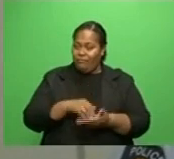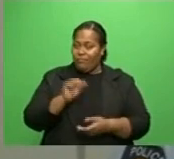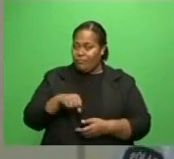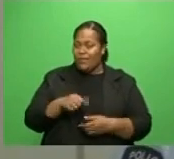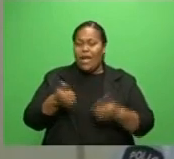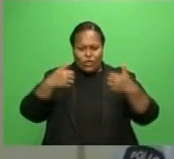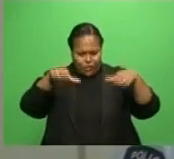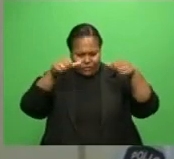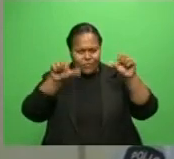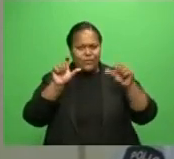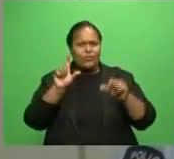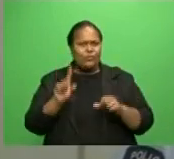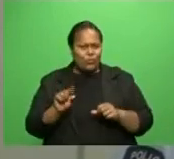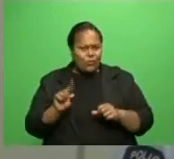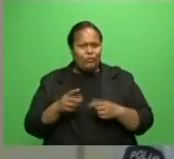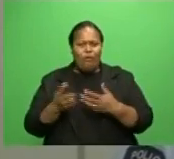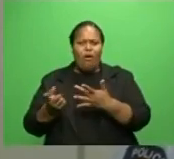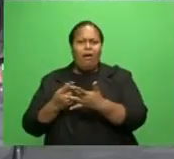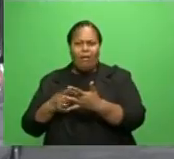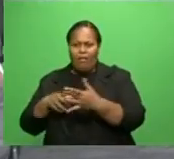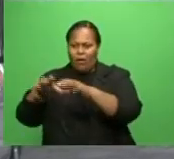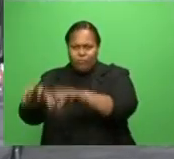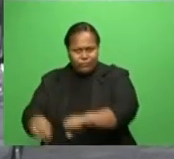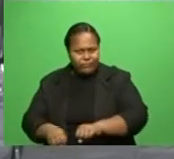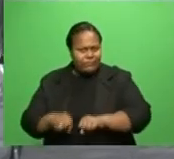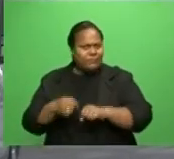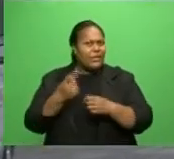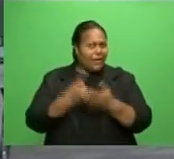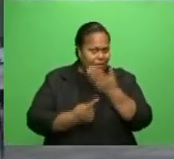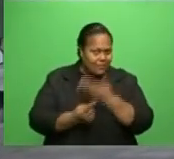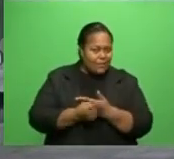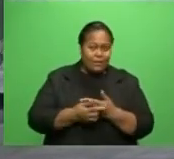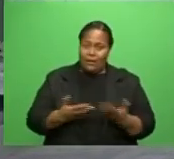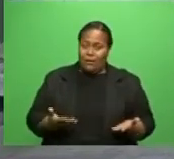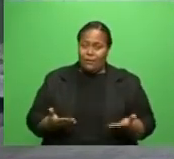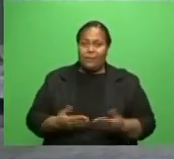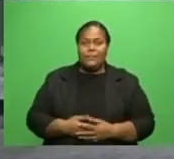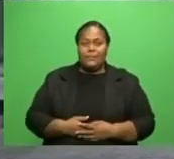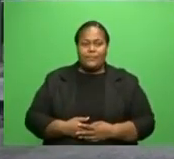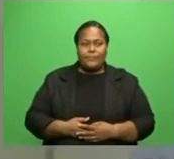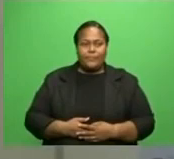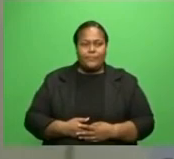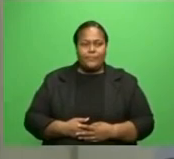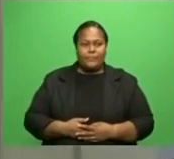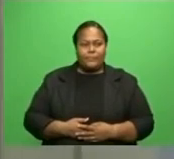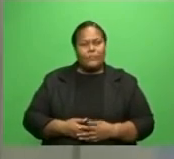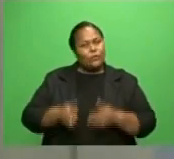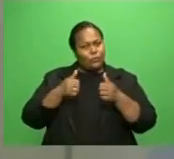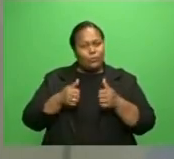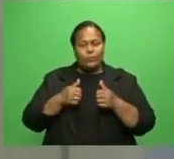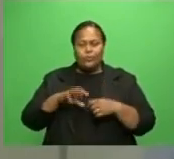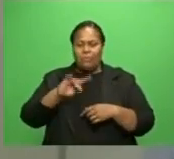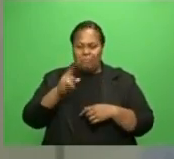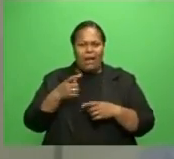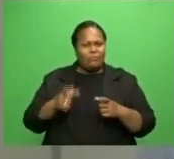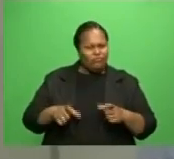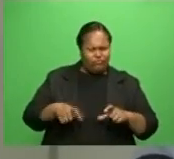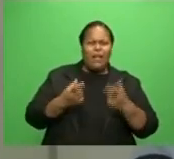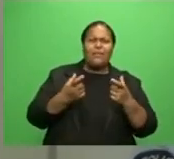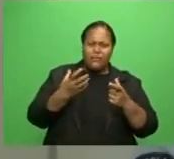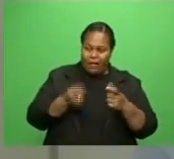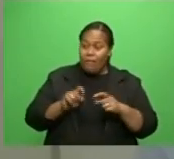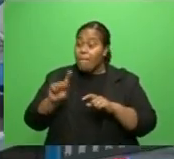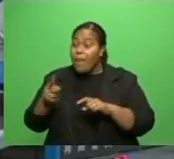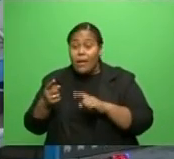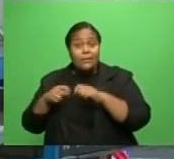done in terms of the search profiles and the arrests that have been done. Individually, it will be a uphill battle. But as a team,